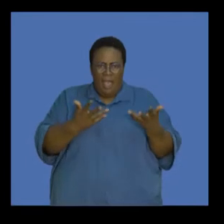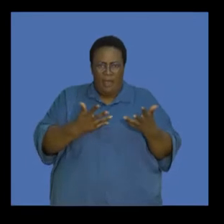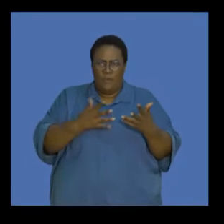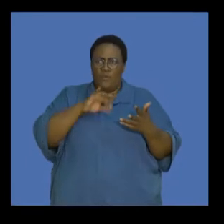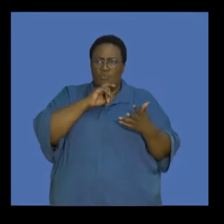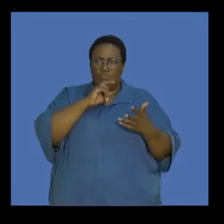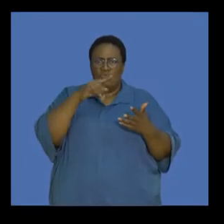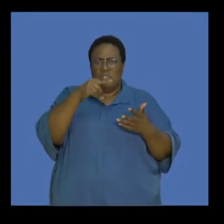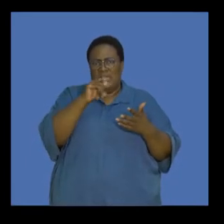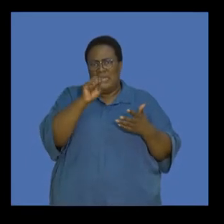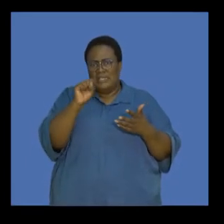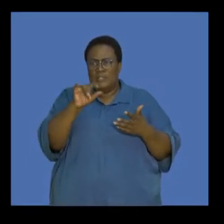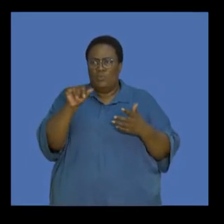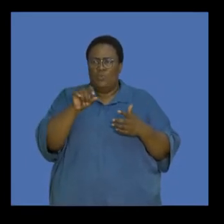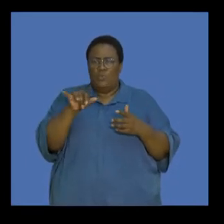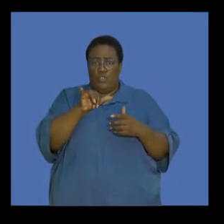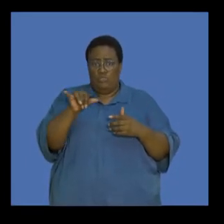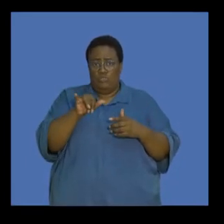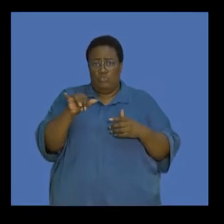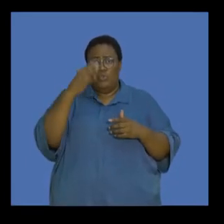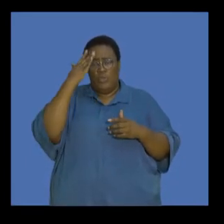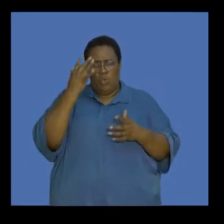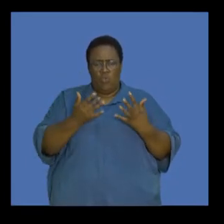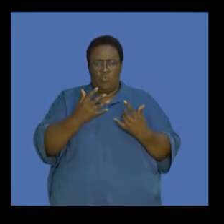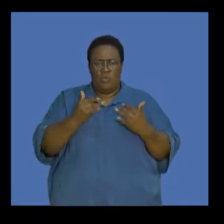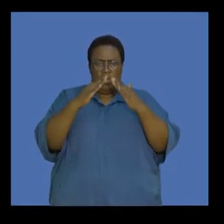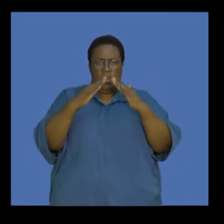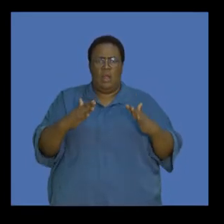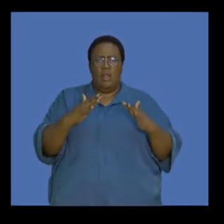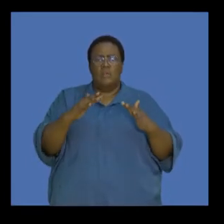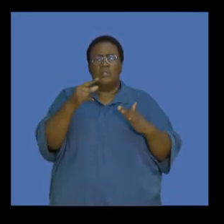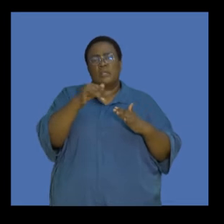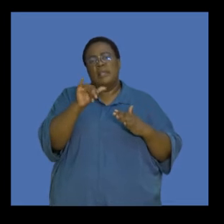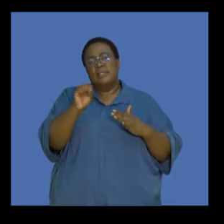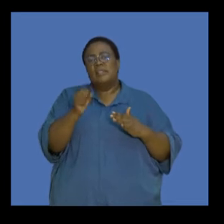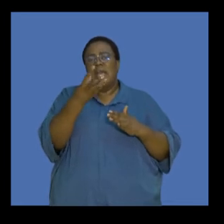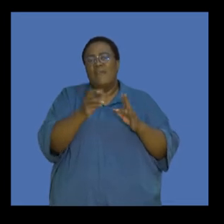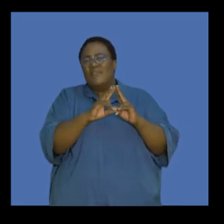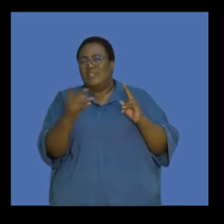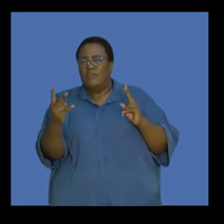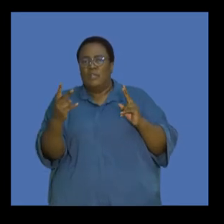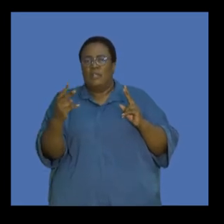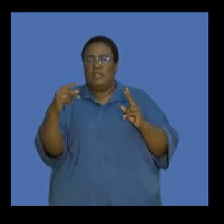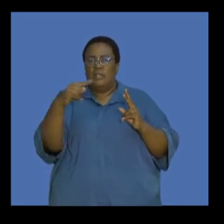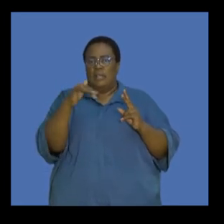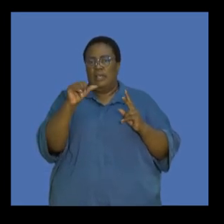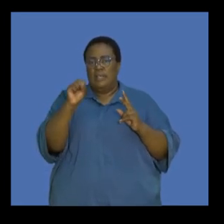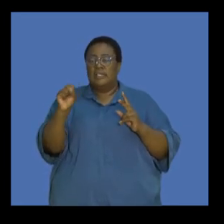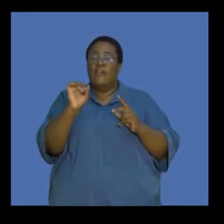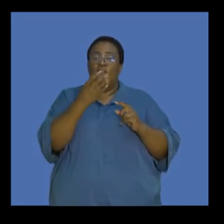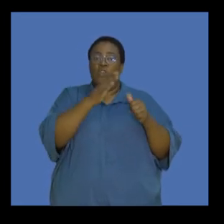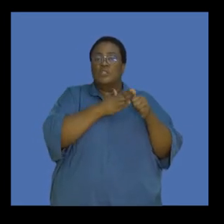So we know that the greenhouse gases are made up of different collective compounds of gases. So